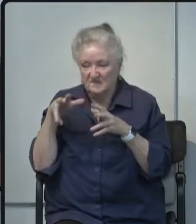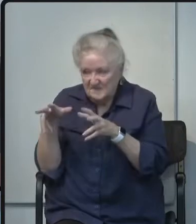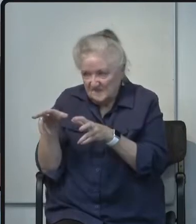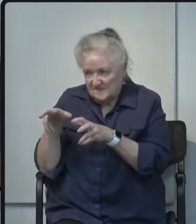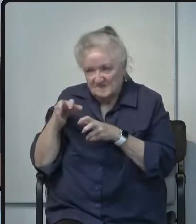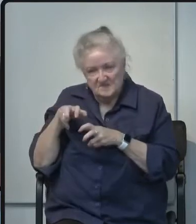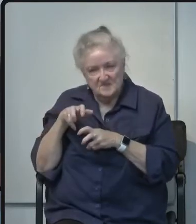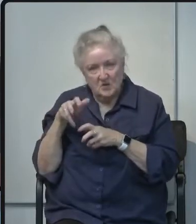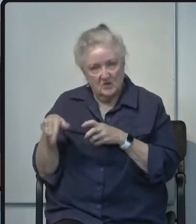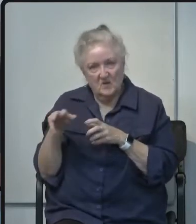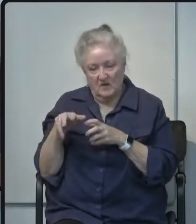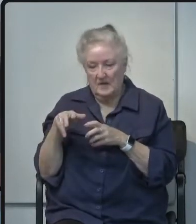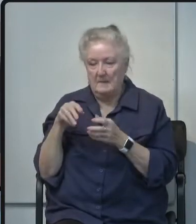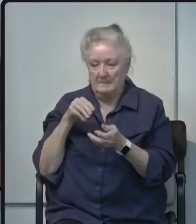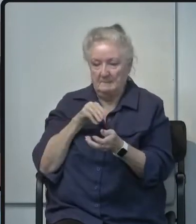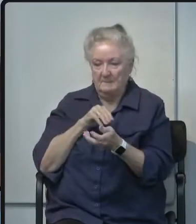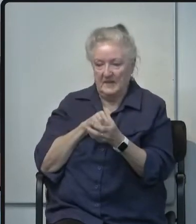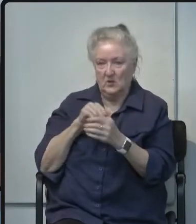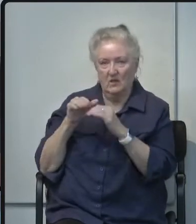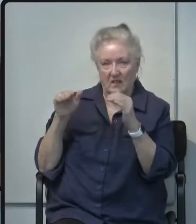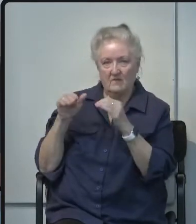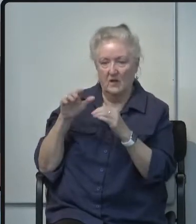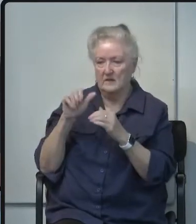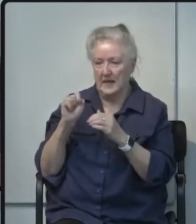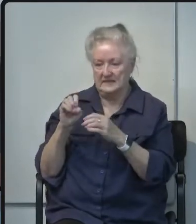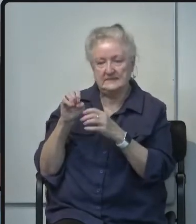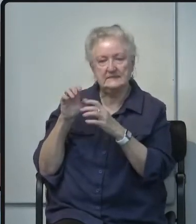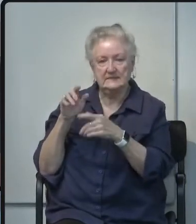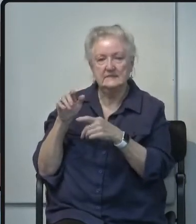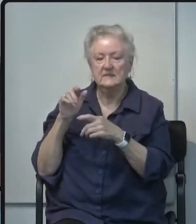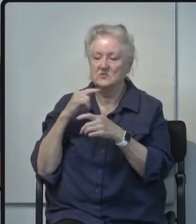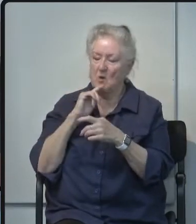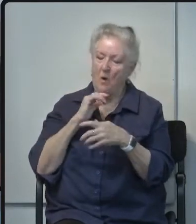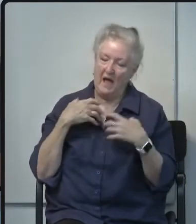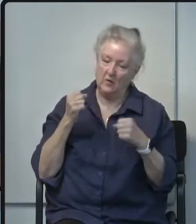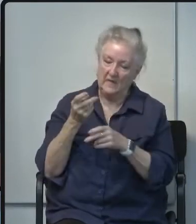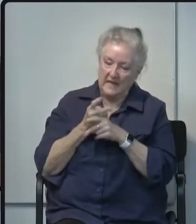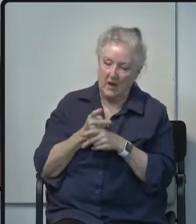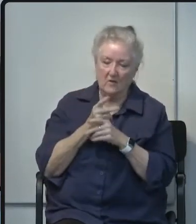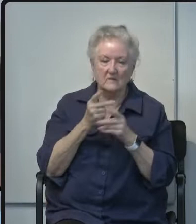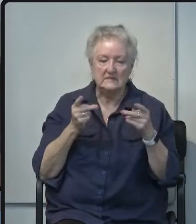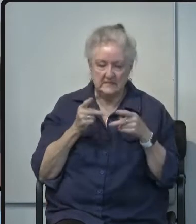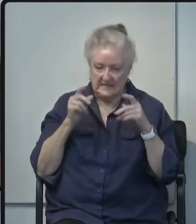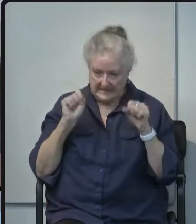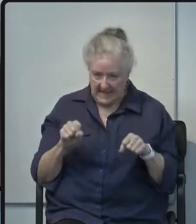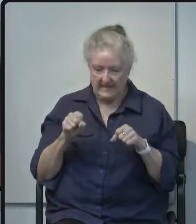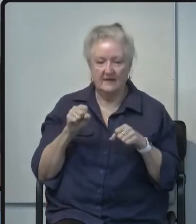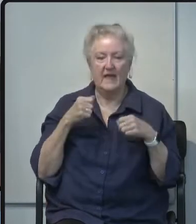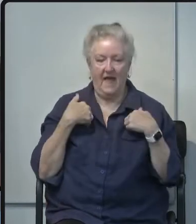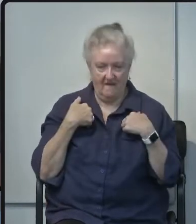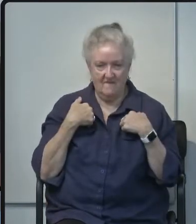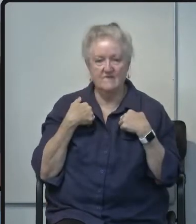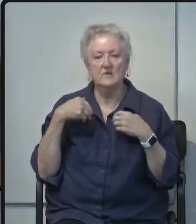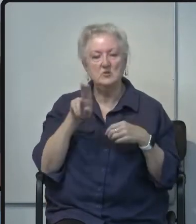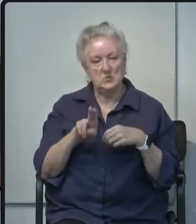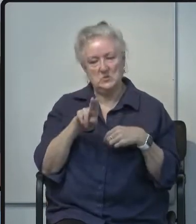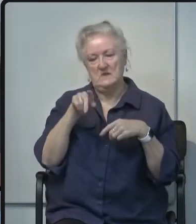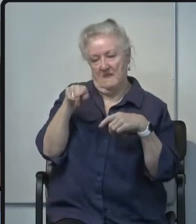grade face masks so that our health care facilities will be able to have access to the much needed protective gear